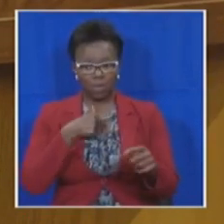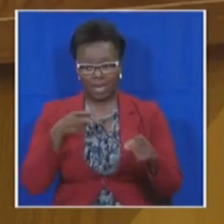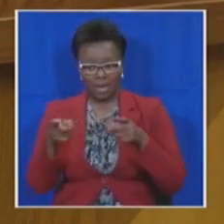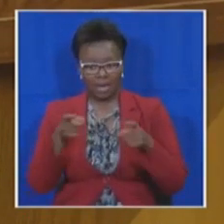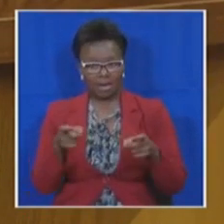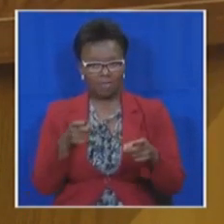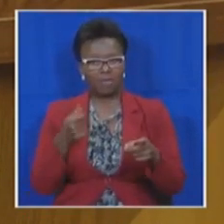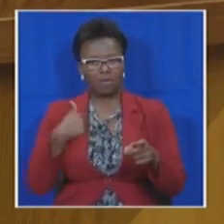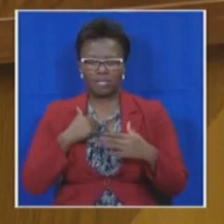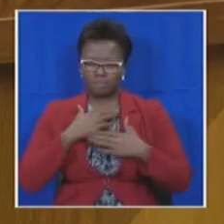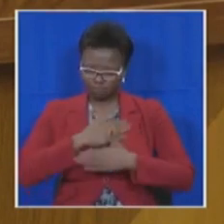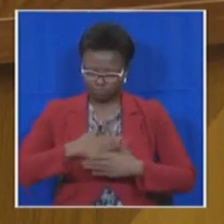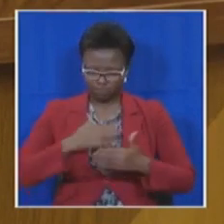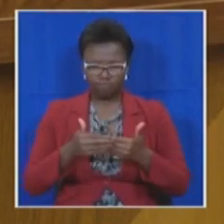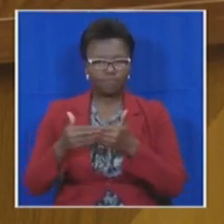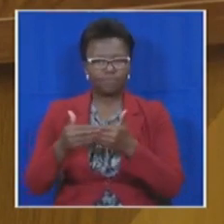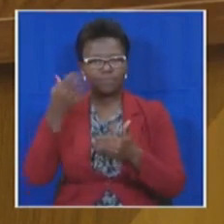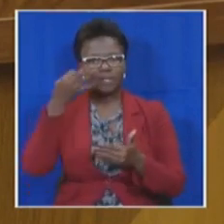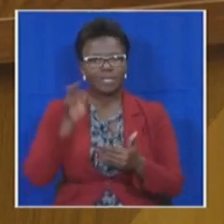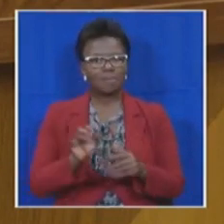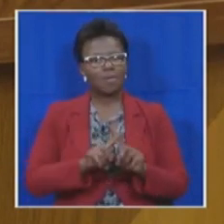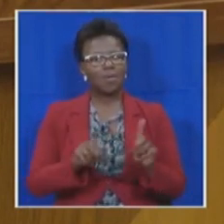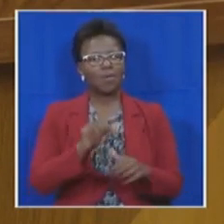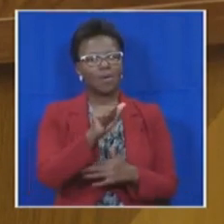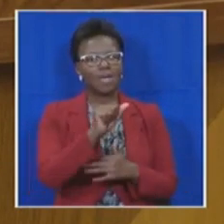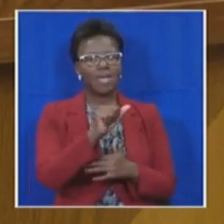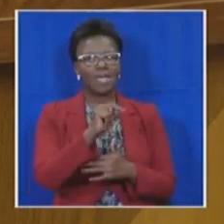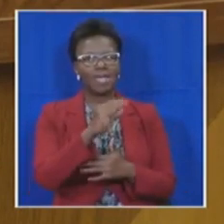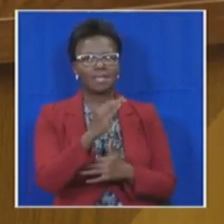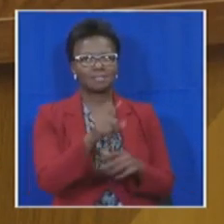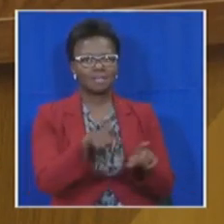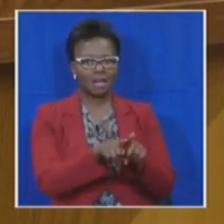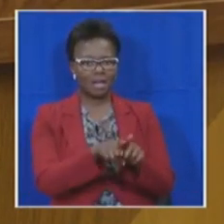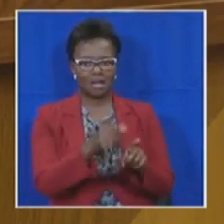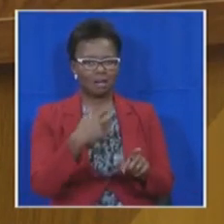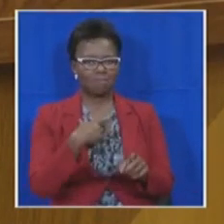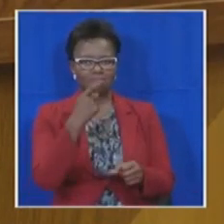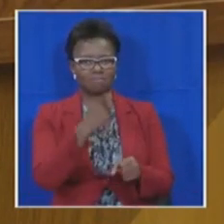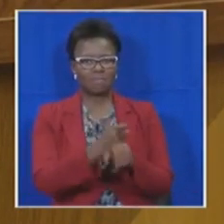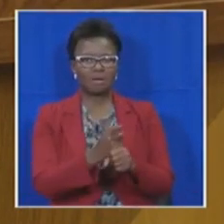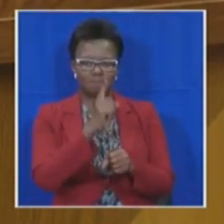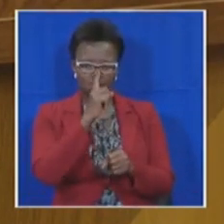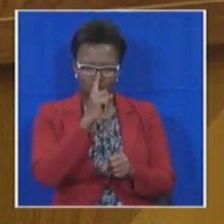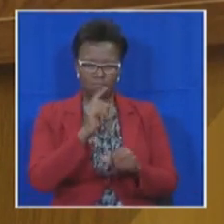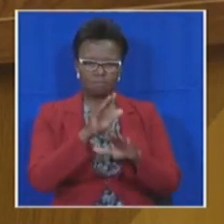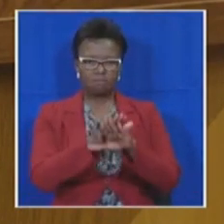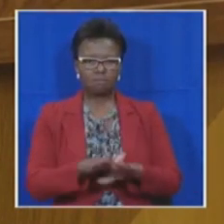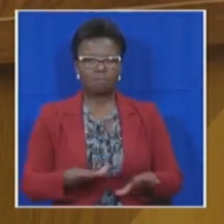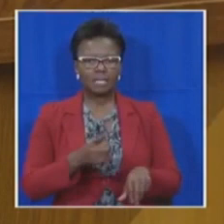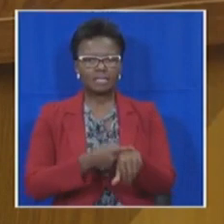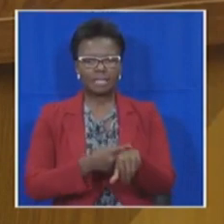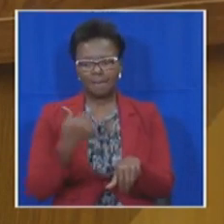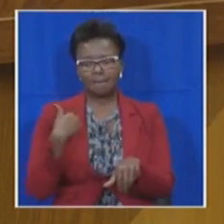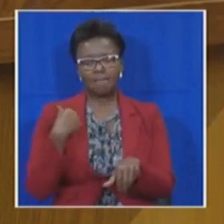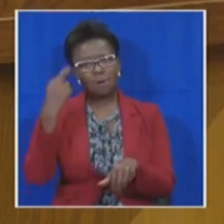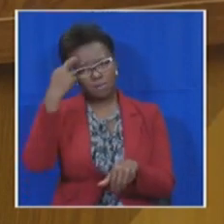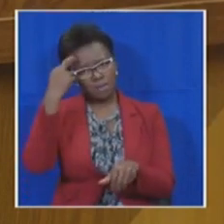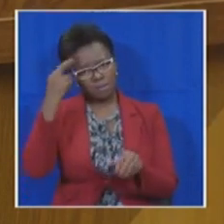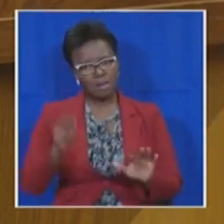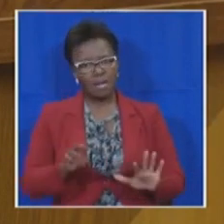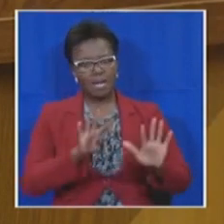compassion of a caring government. Unlike the ANC that refuses a mere moment of silence to commemorate the tragic loss of 94